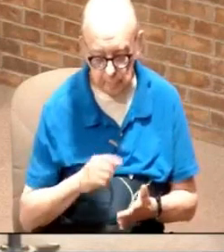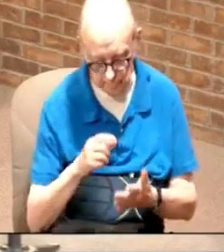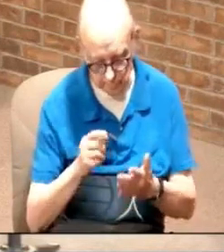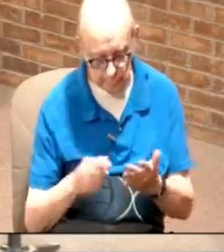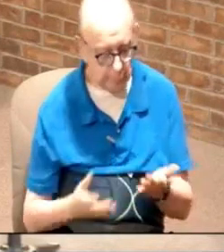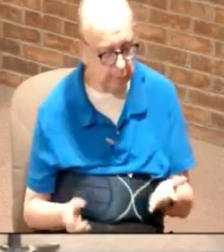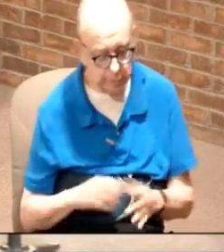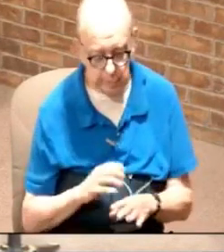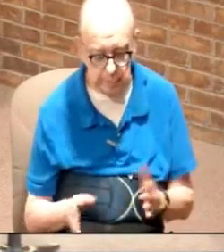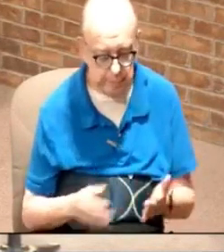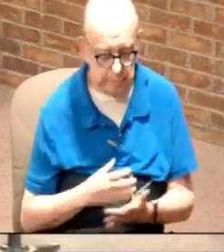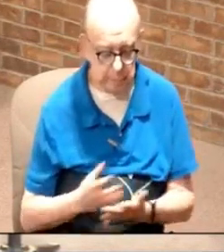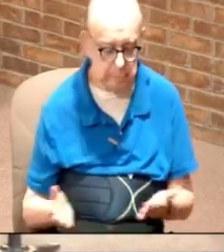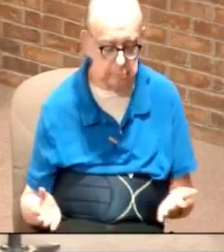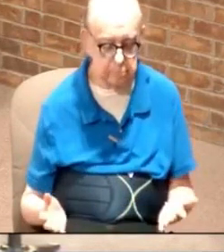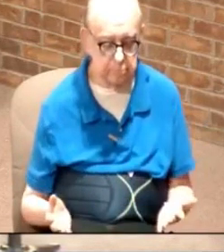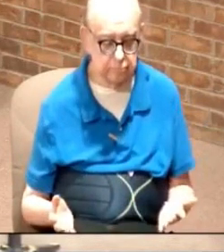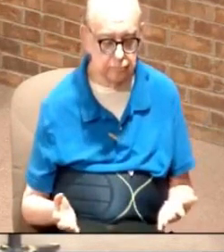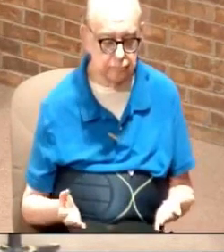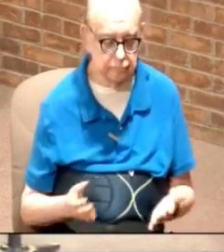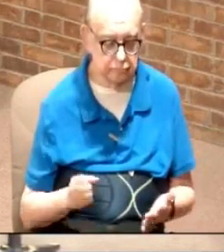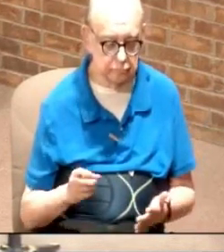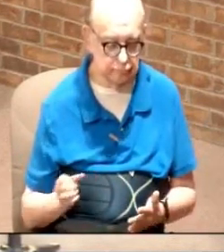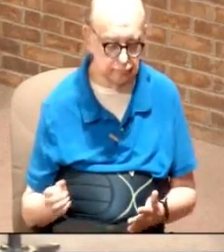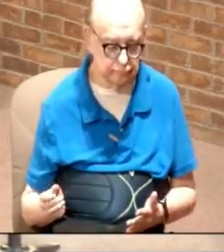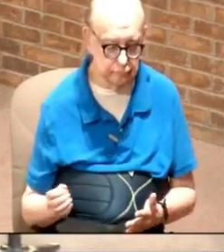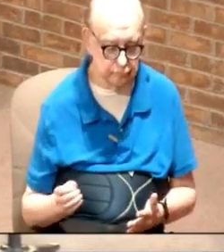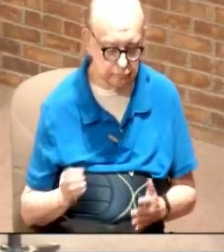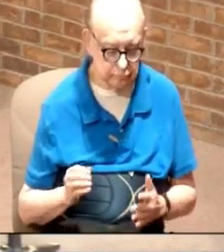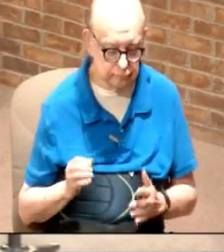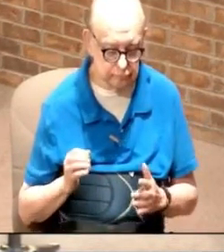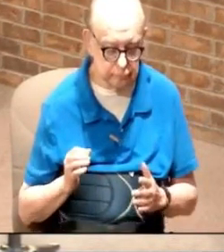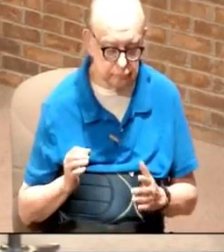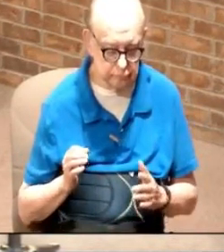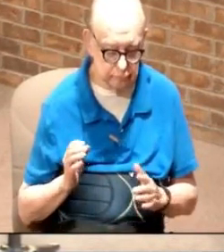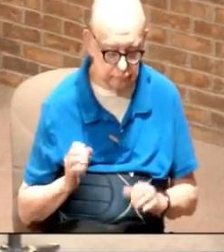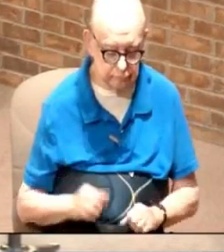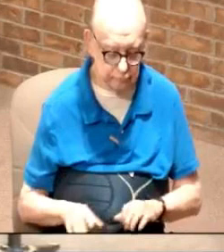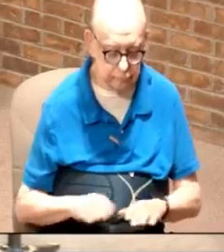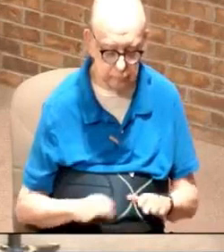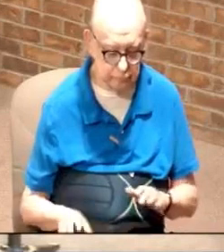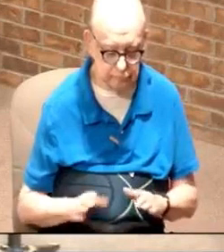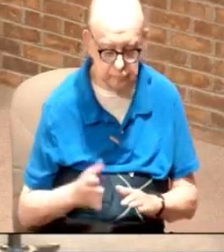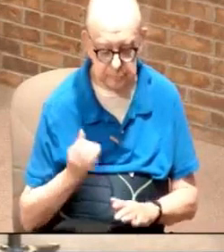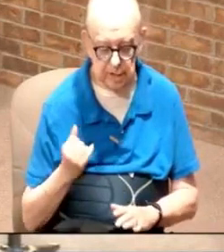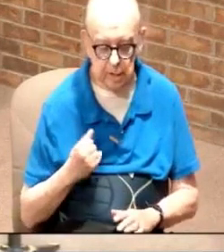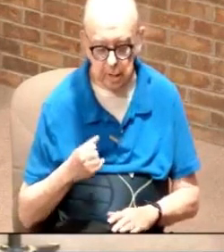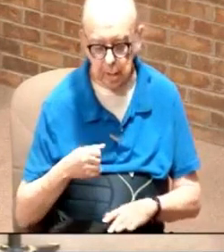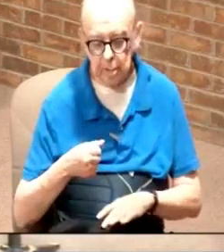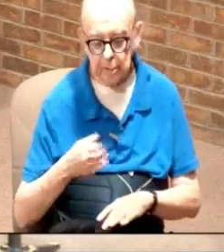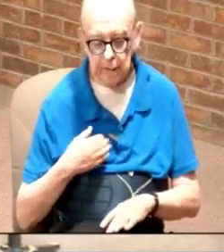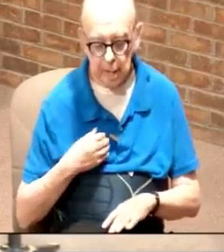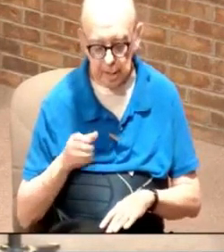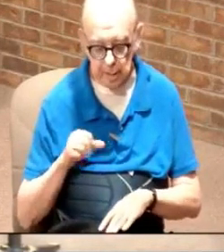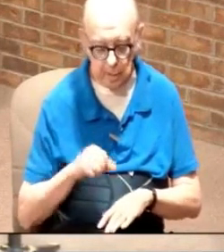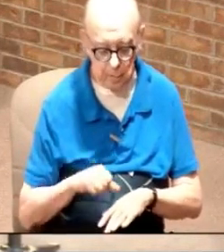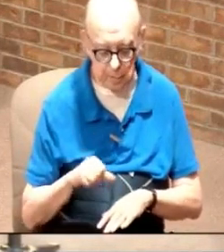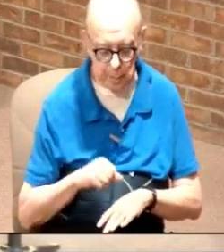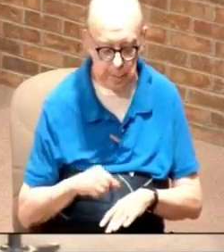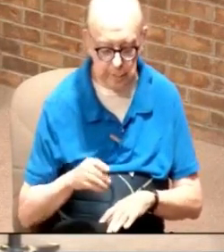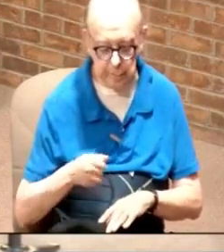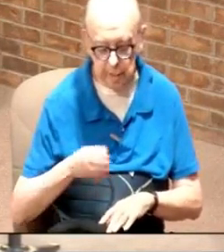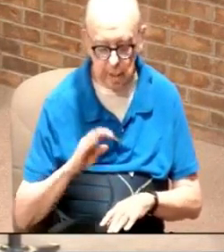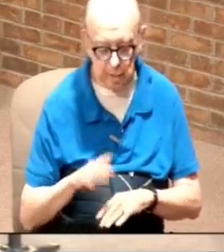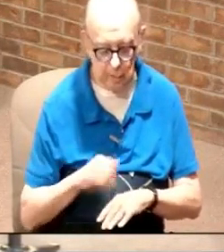boom boom boom boom and all of these things Saul had the capability to do because he had the anointing of God over him